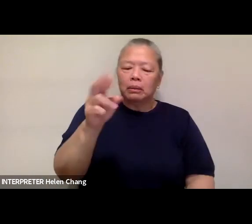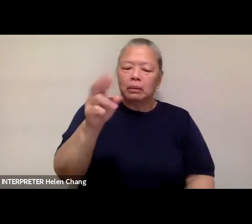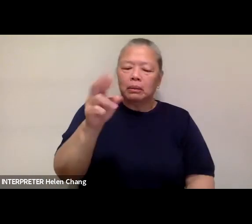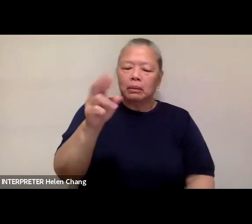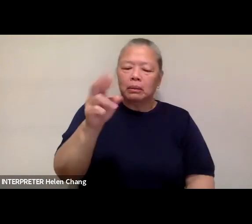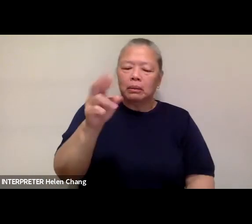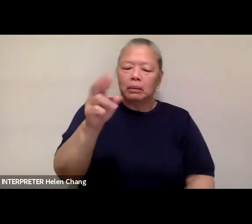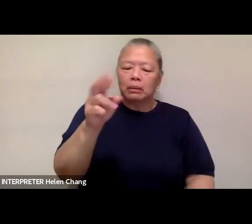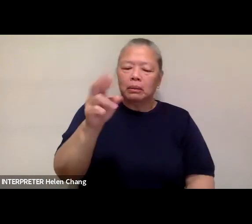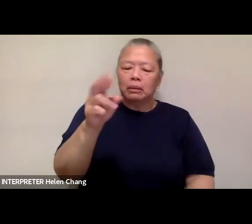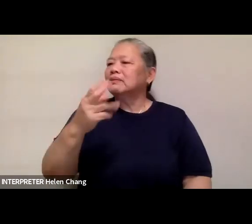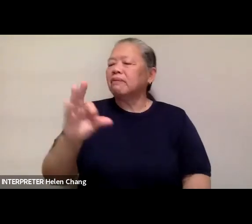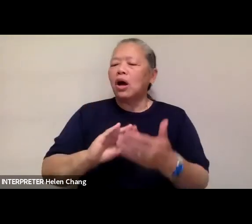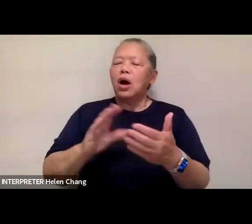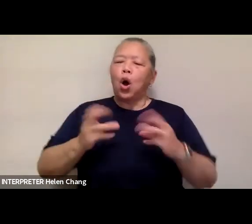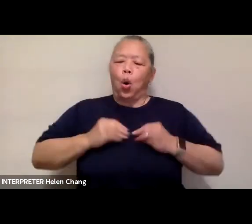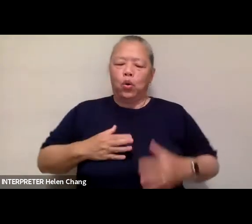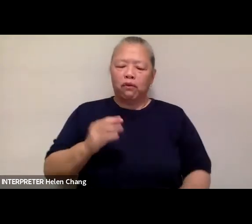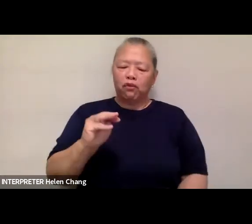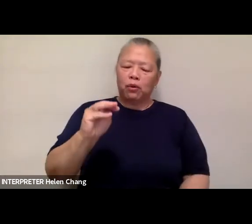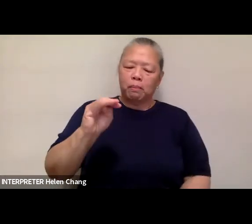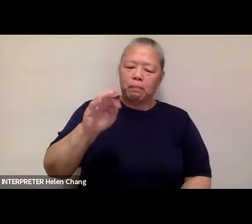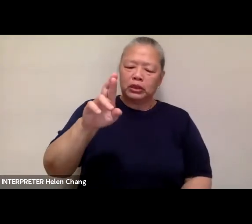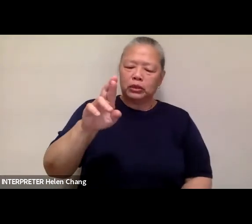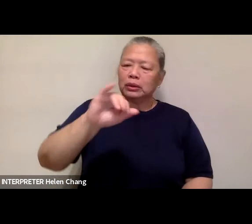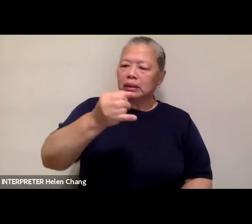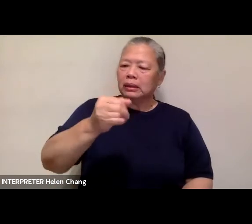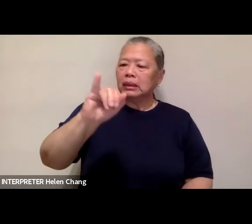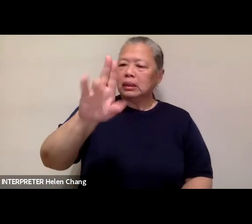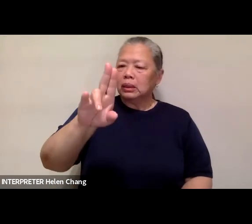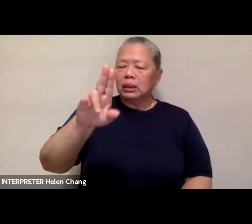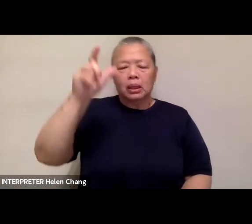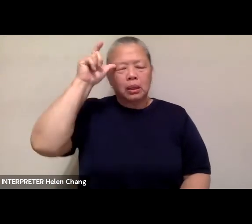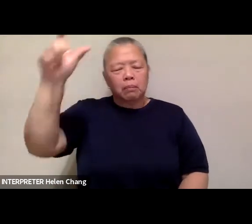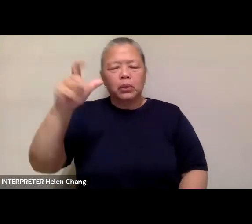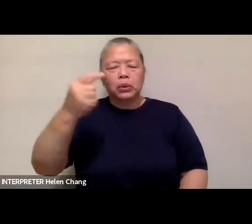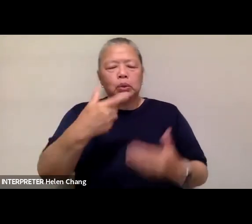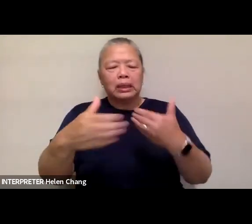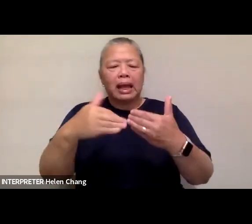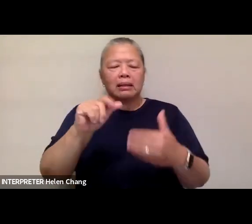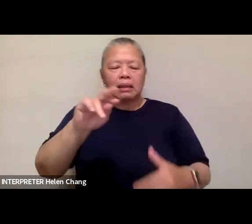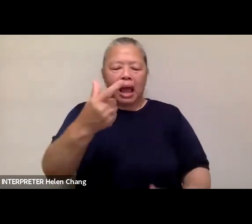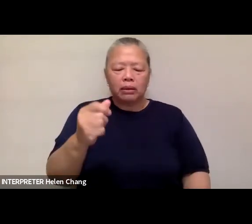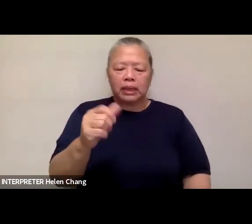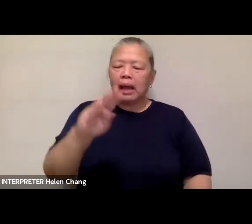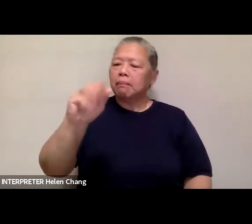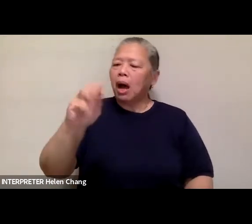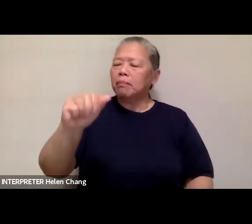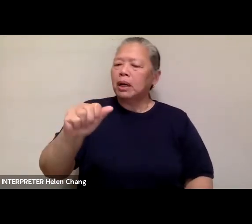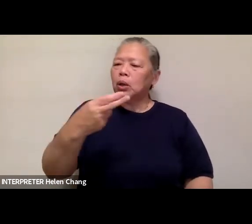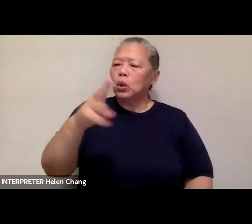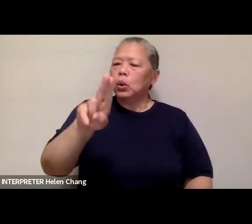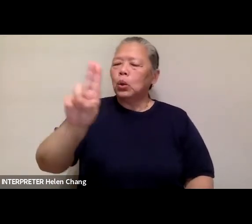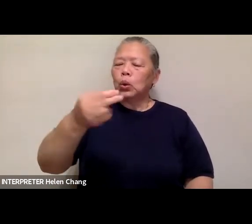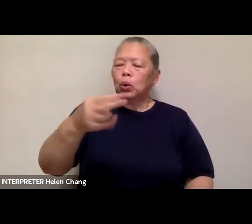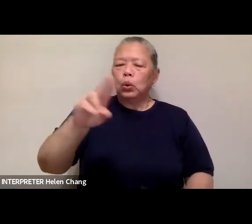owner of Mr. Ju's Moongate Lounge and Mama Hoo Hoo in San Francisco. Brandon has appeared in the New York Times, Wall